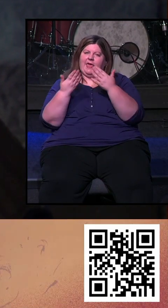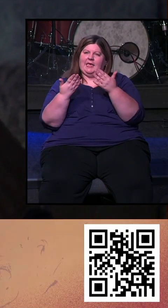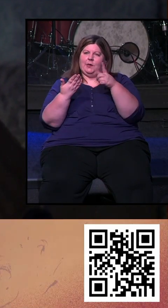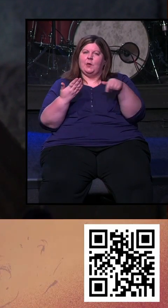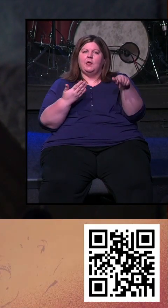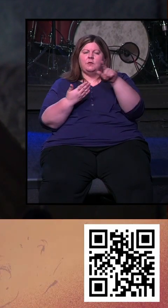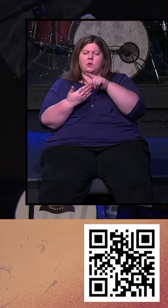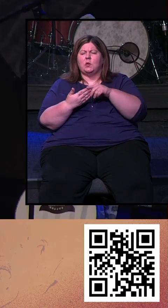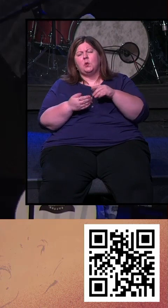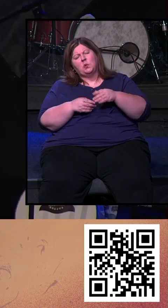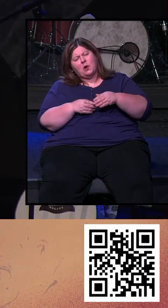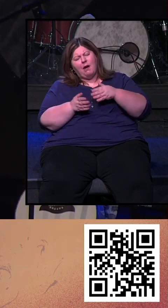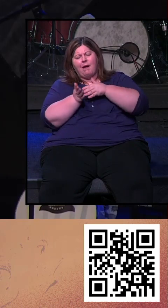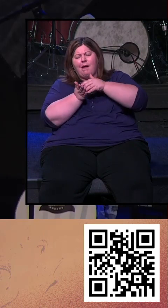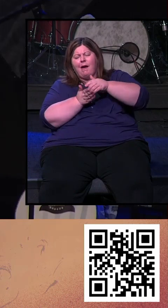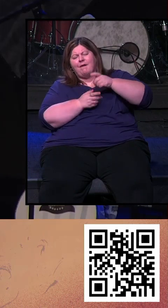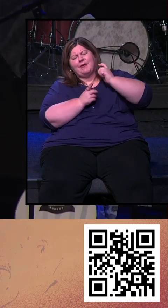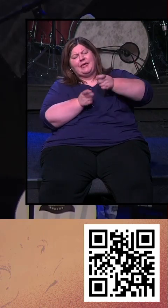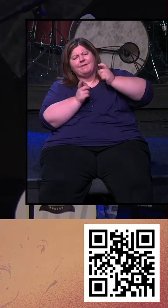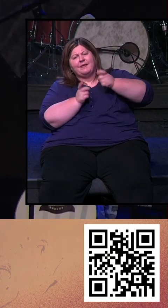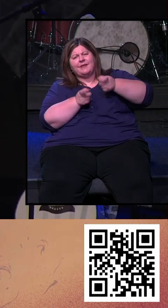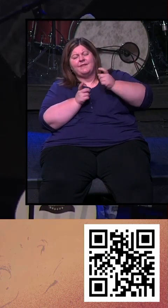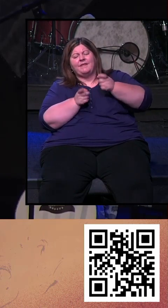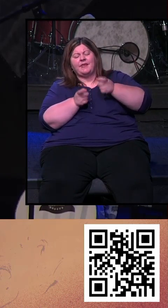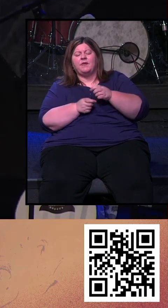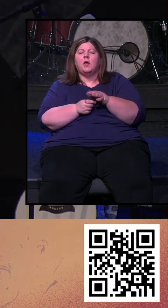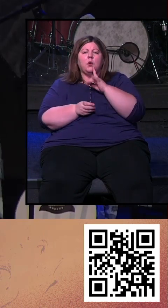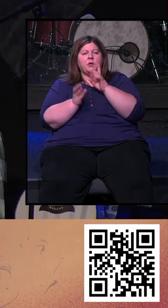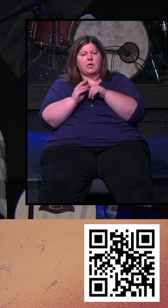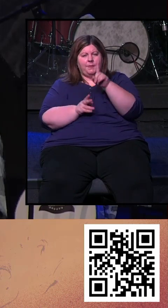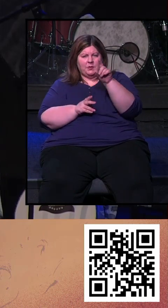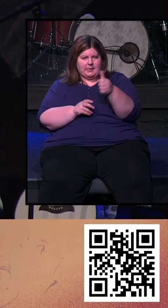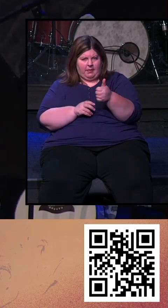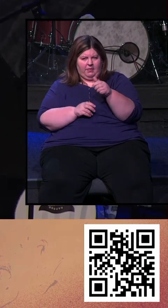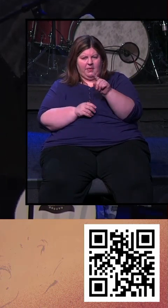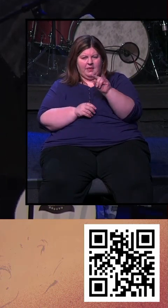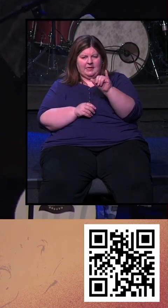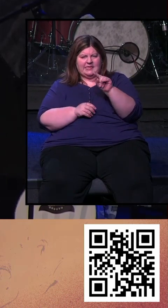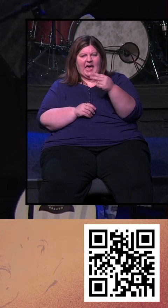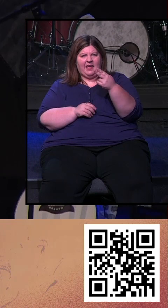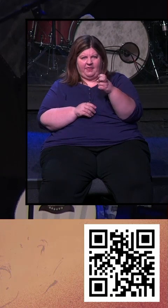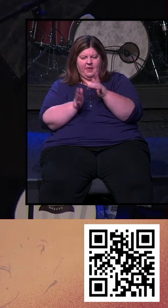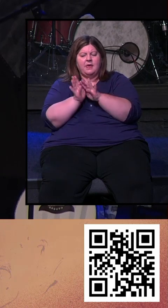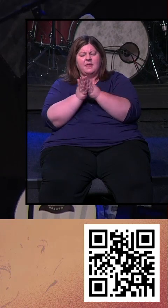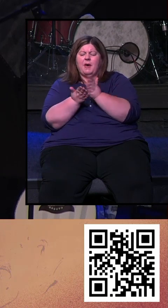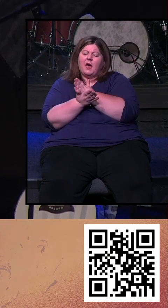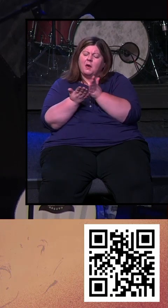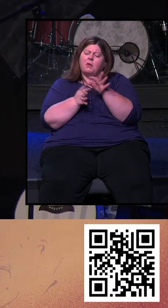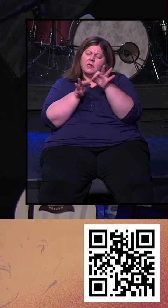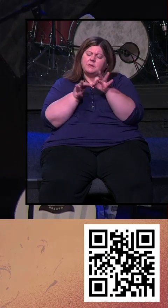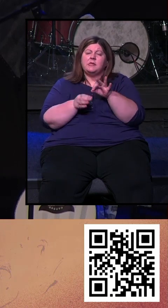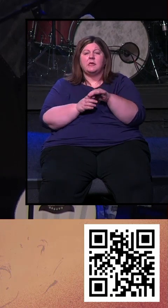that are giving so regularly. We talk about tithe, and the Bible talks about what a tithe is. All throughout the Bible, it's